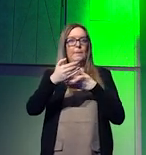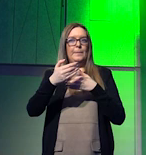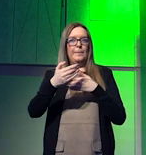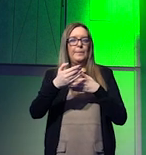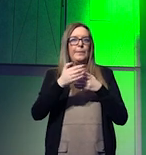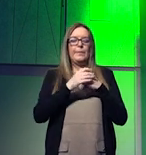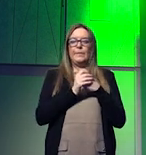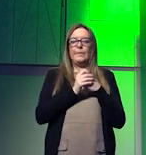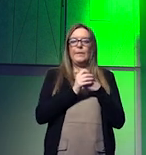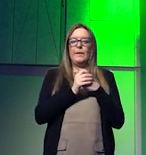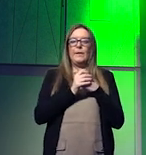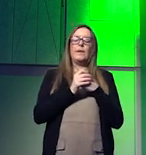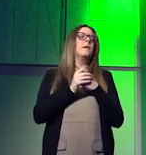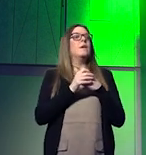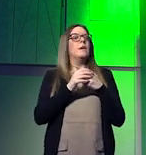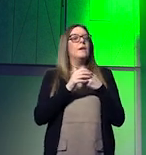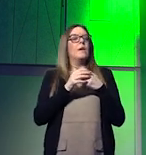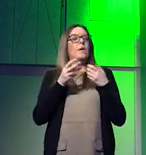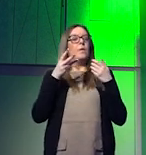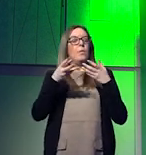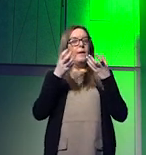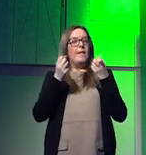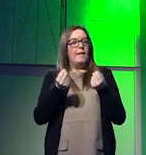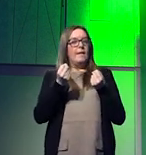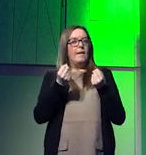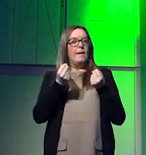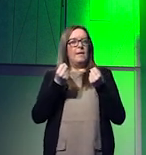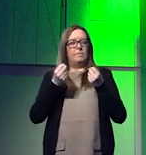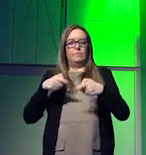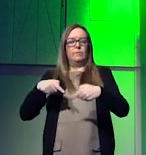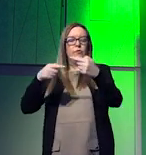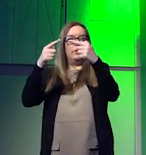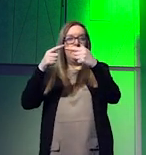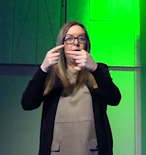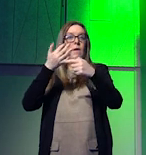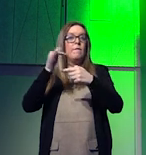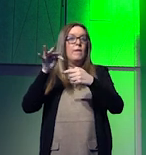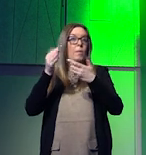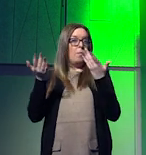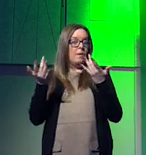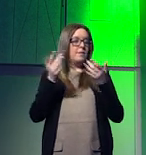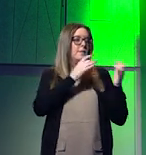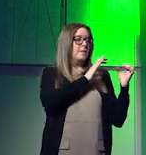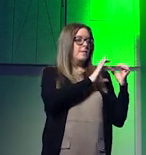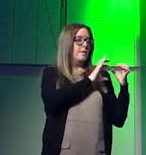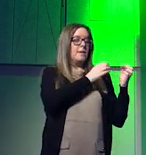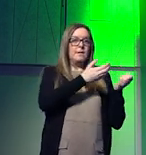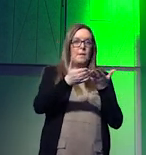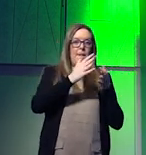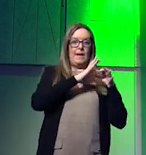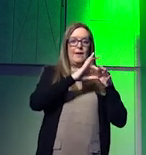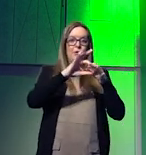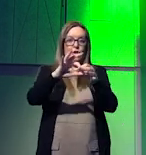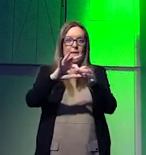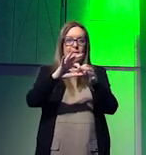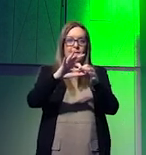will have implications in the form of supply chain disruptions trade disruptions and